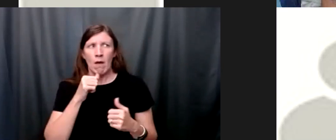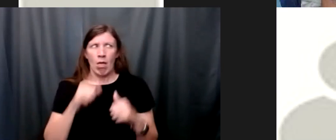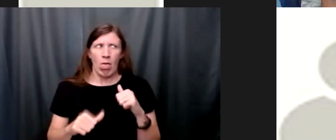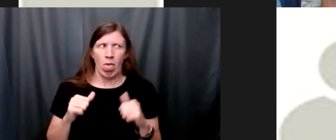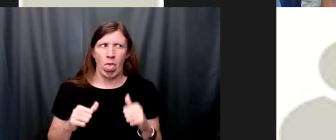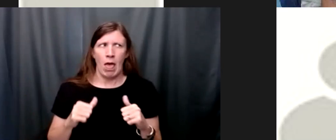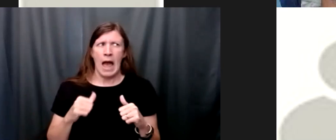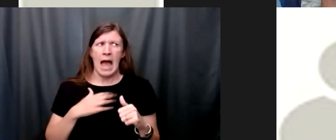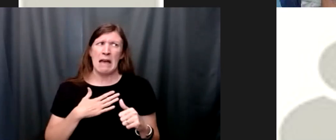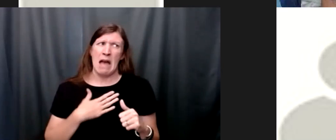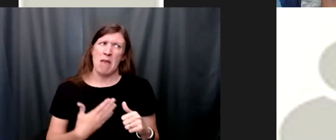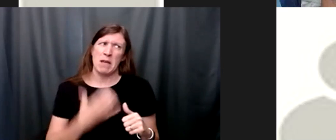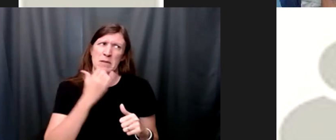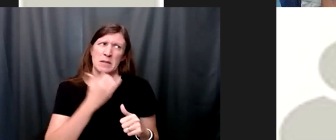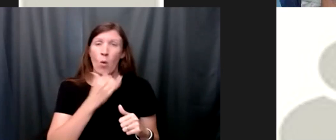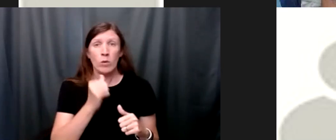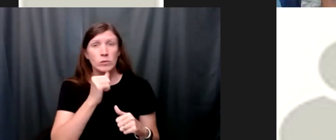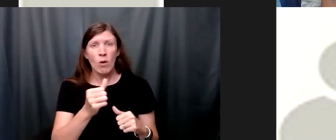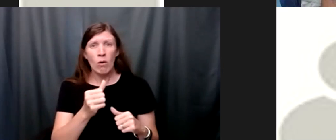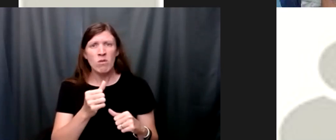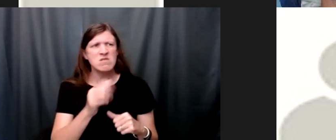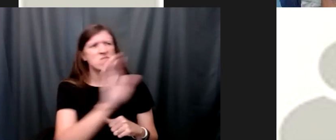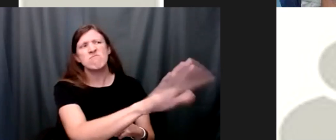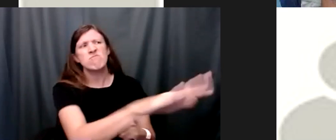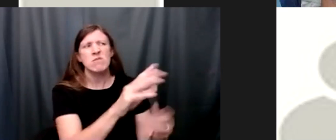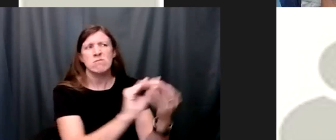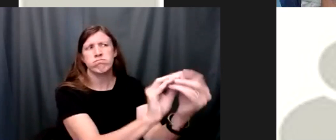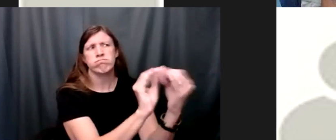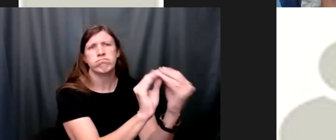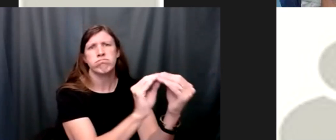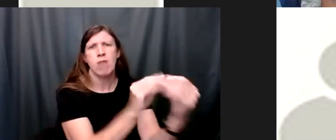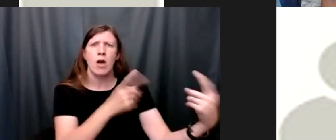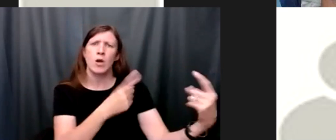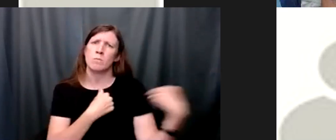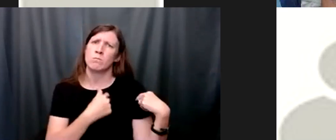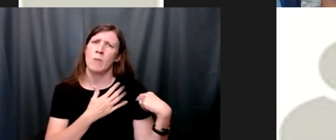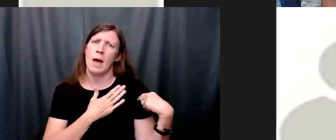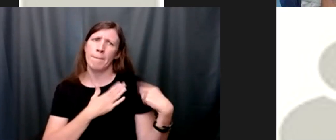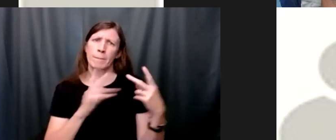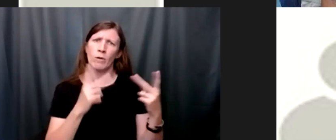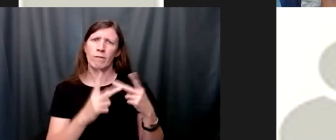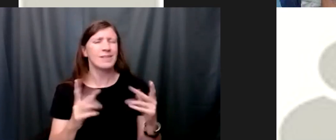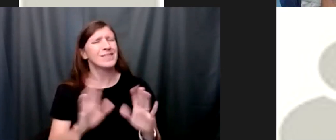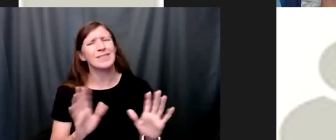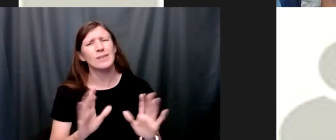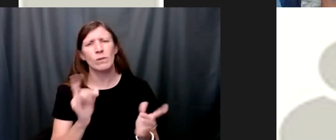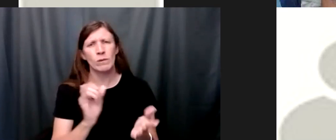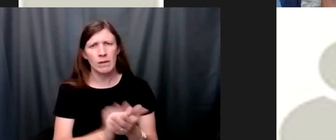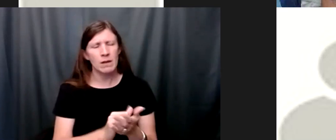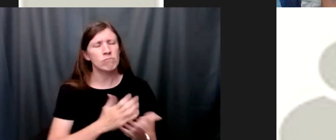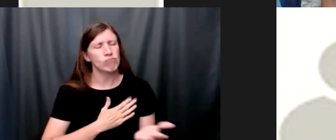don't feel like you need to argue with others to prove your perfection in fact let me just